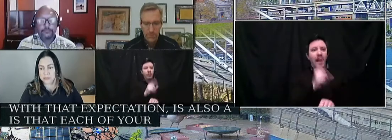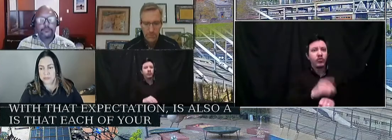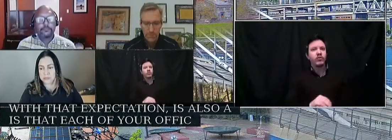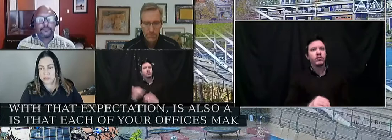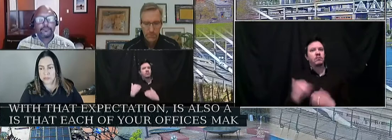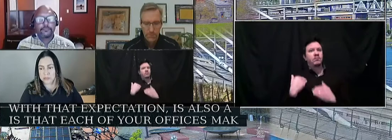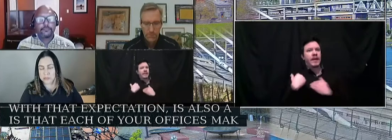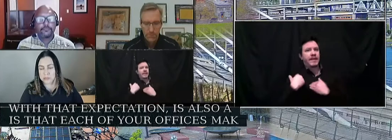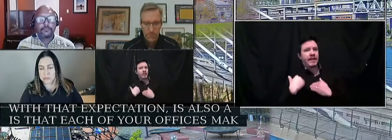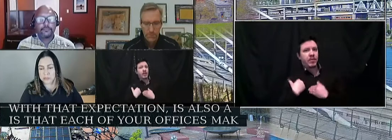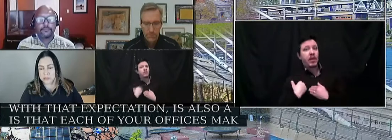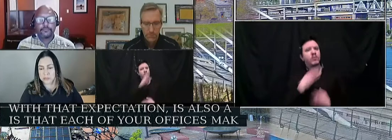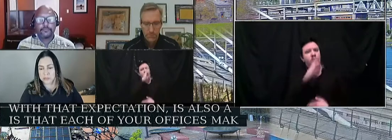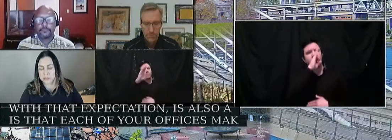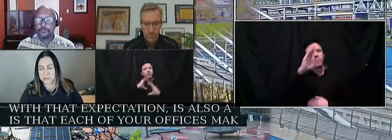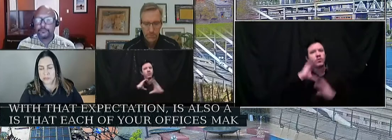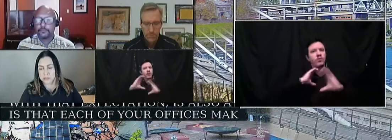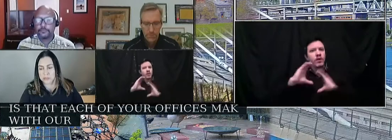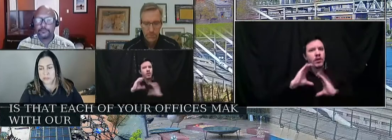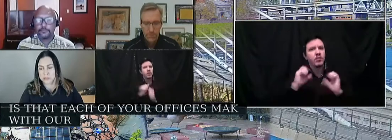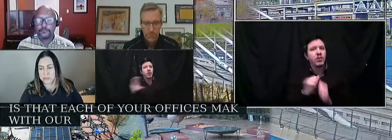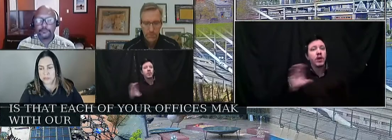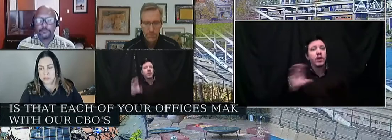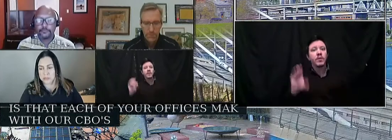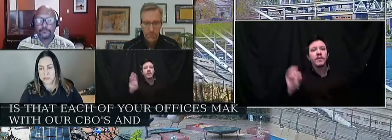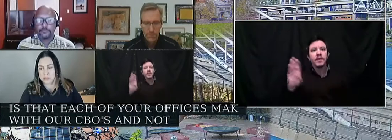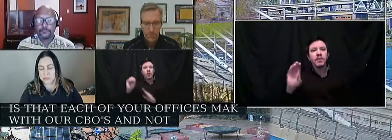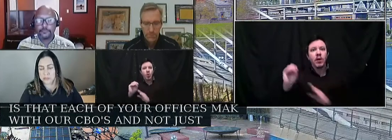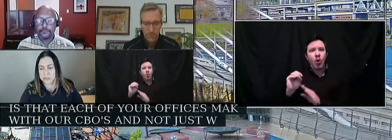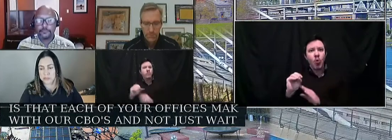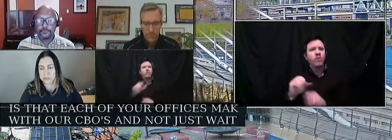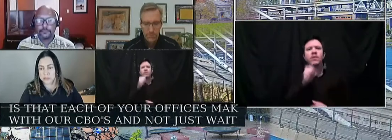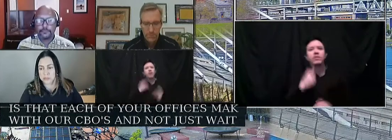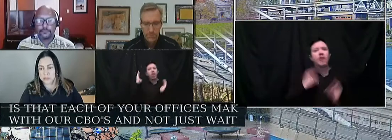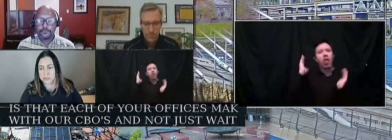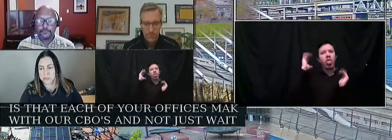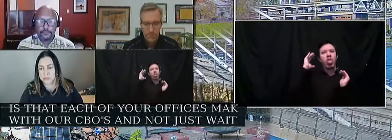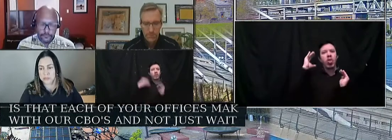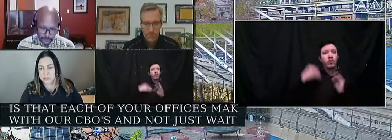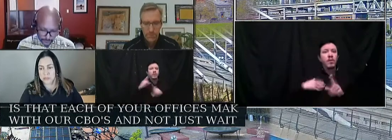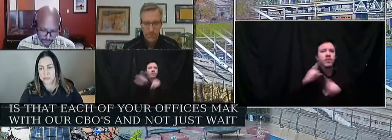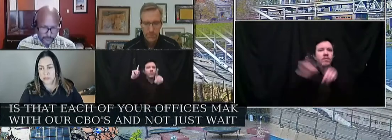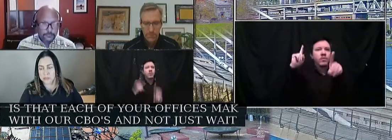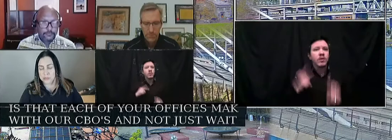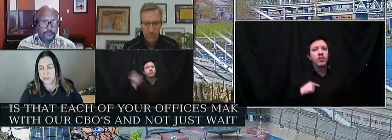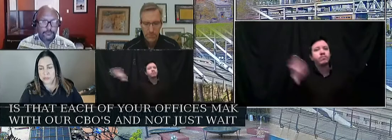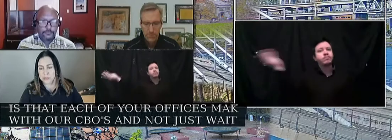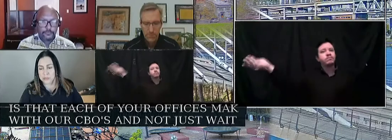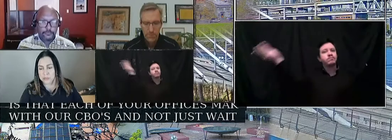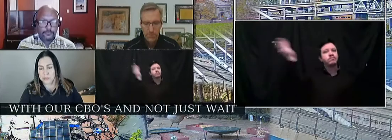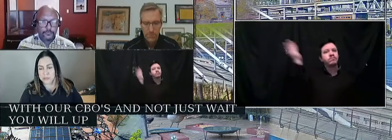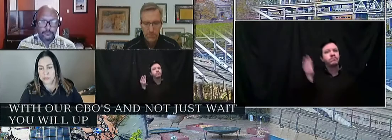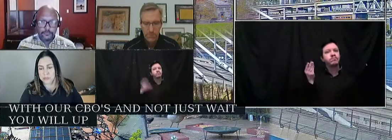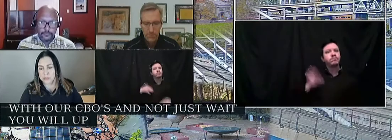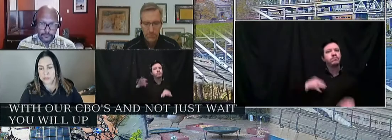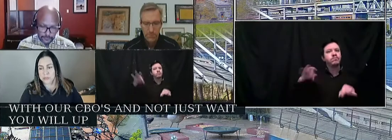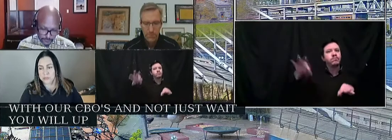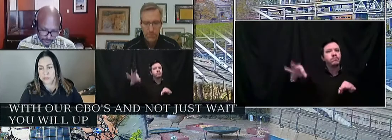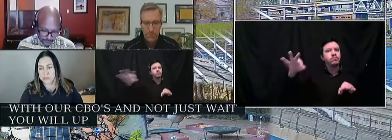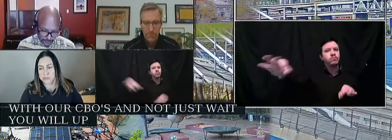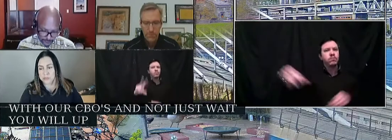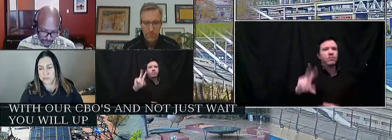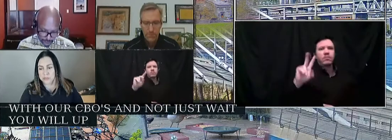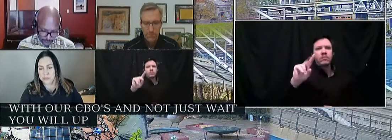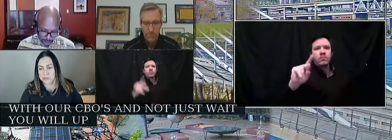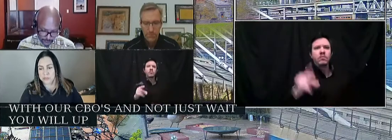with our CBOs and not just wait for reports to be written and bubble up to you. It is important for you to have that level of